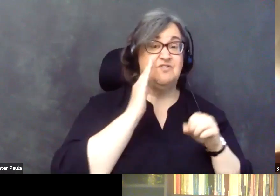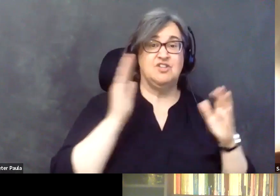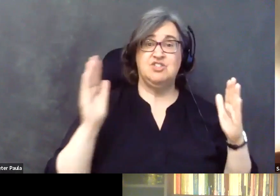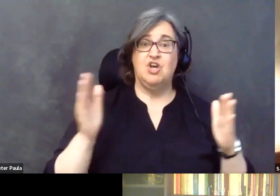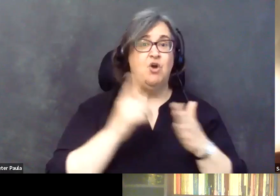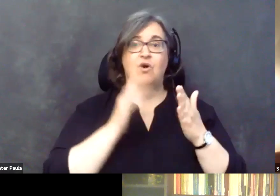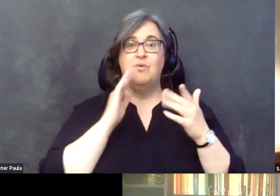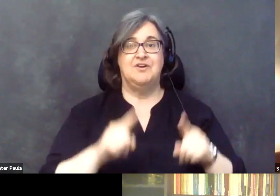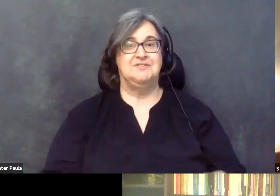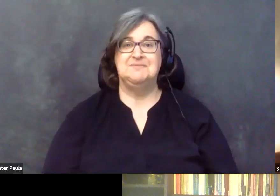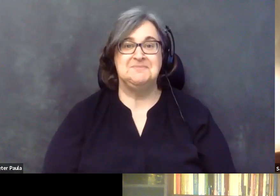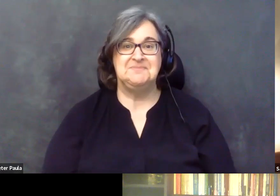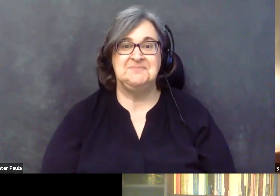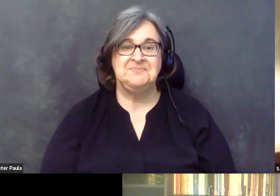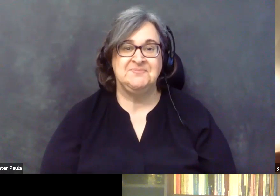And again, of course, yeah,